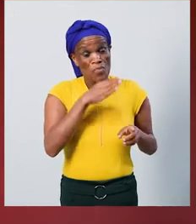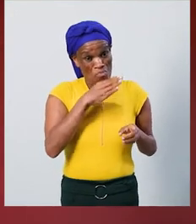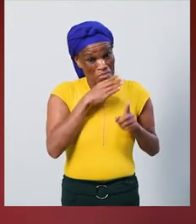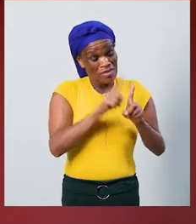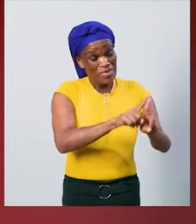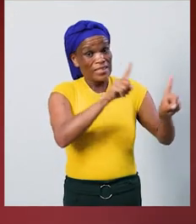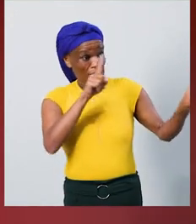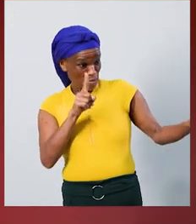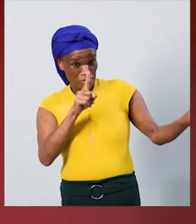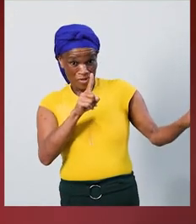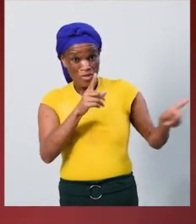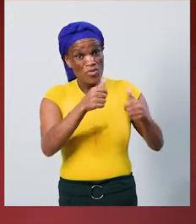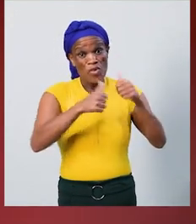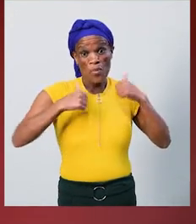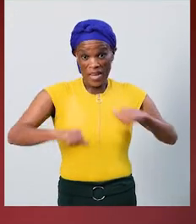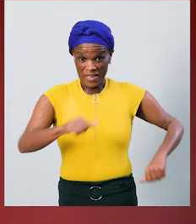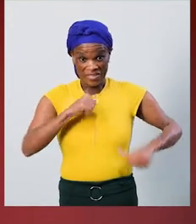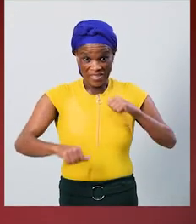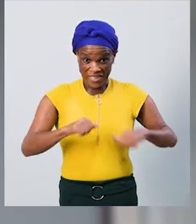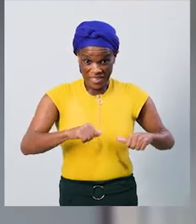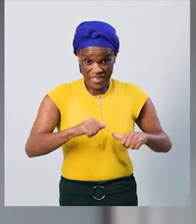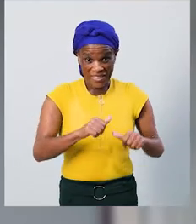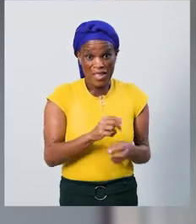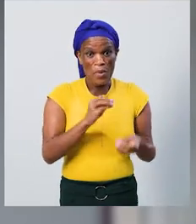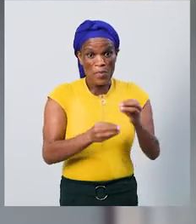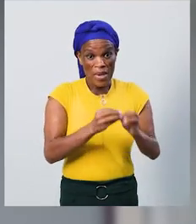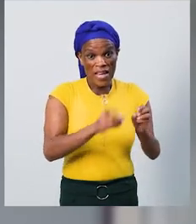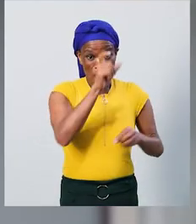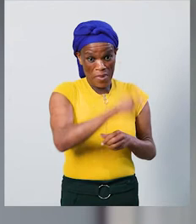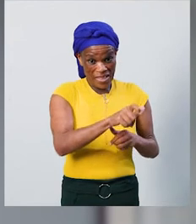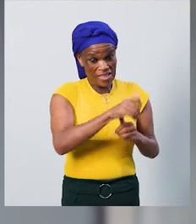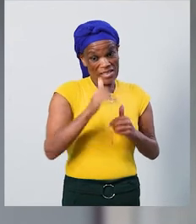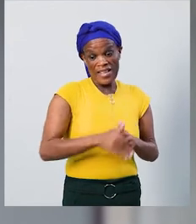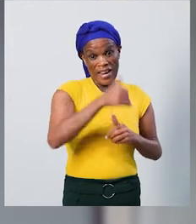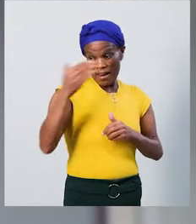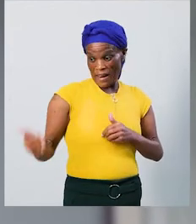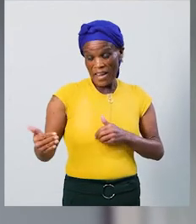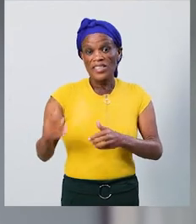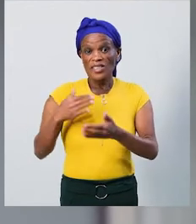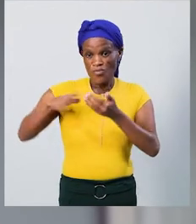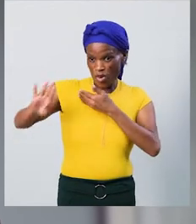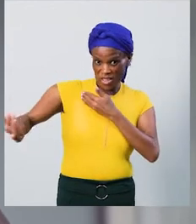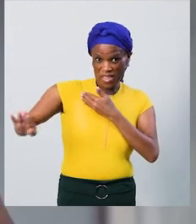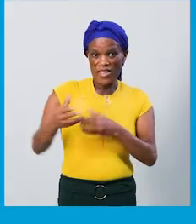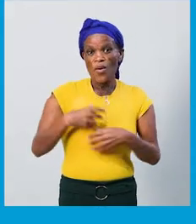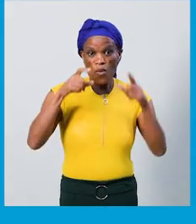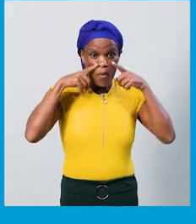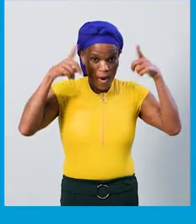distance from any social activities. Make sure the person next to you protects you by putting on their mouth.